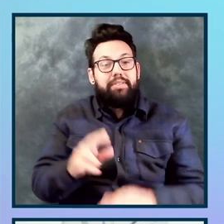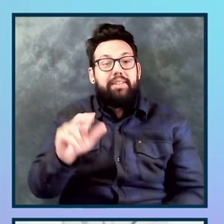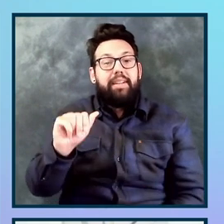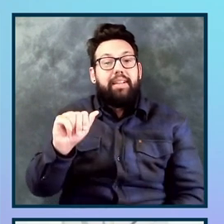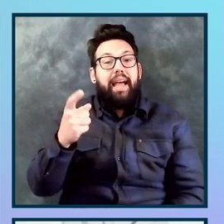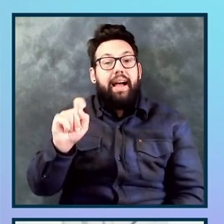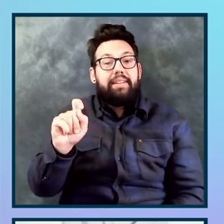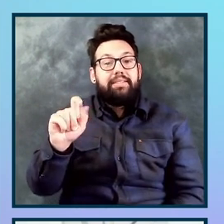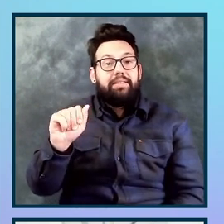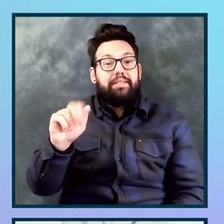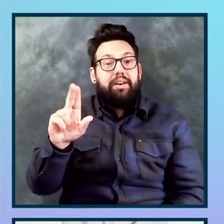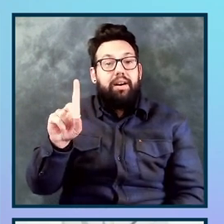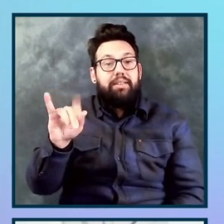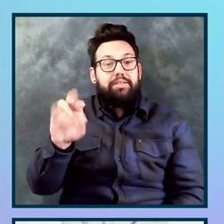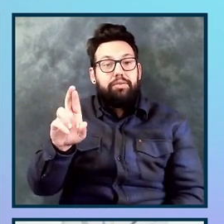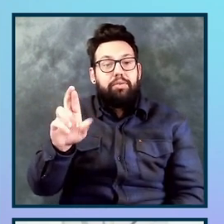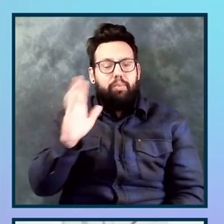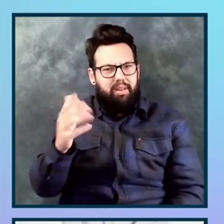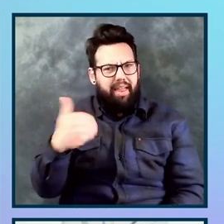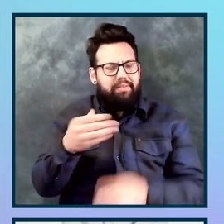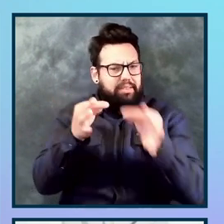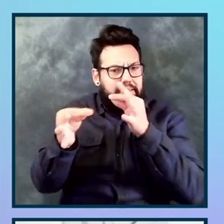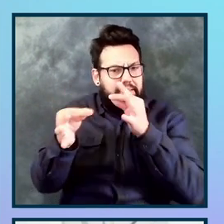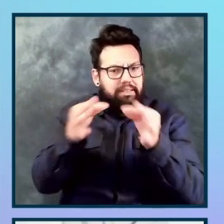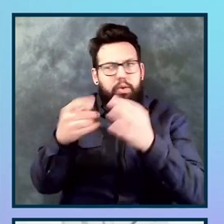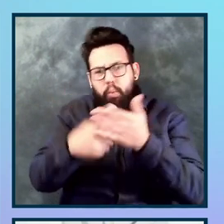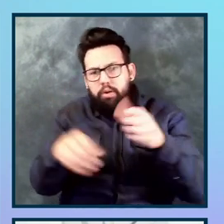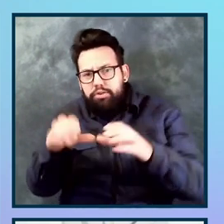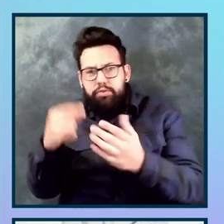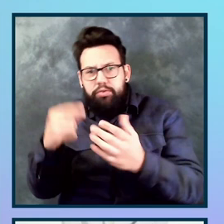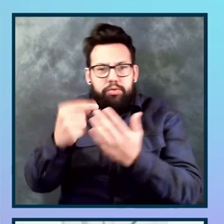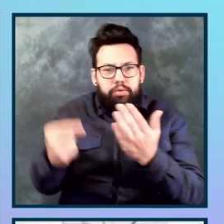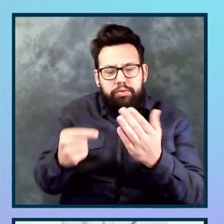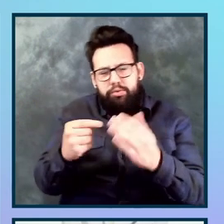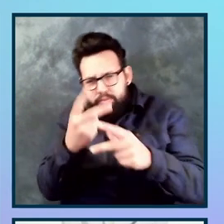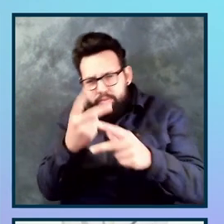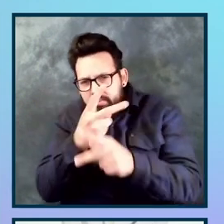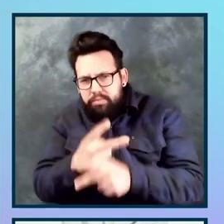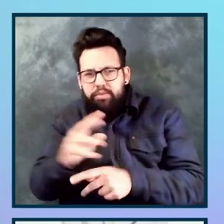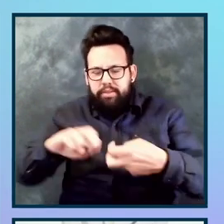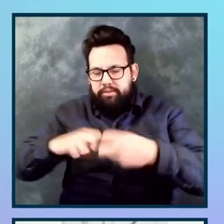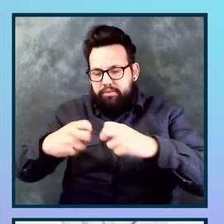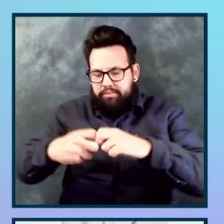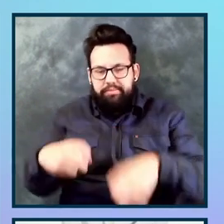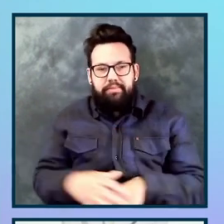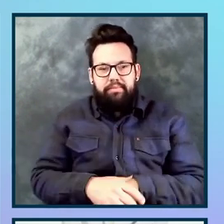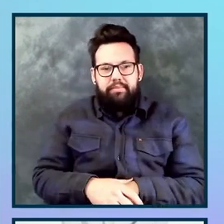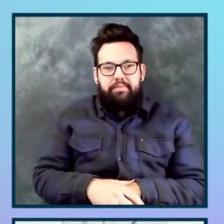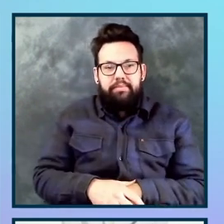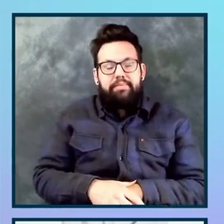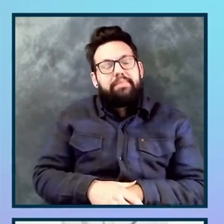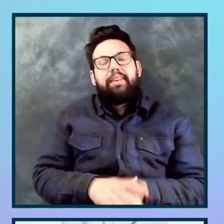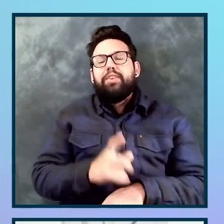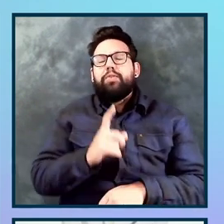have detailed instructions of what to do. One of the questions that people really have is I don't want to repeat anything. I